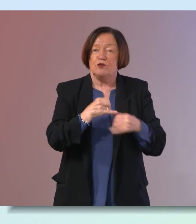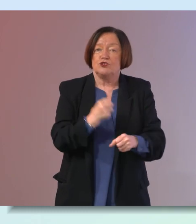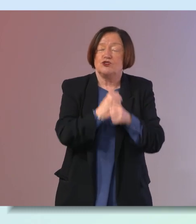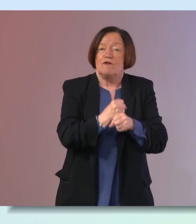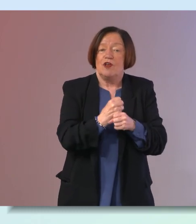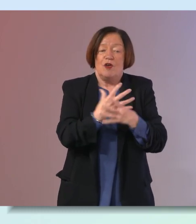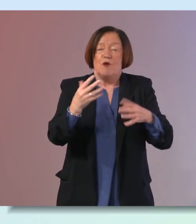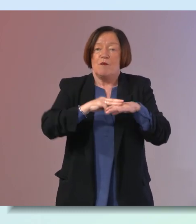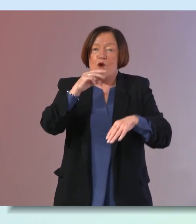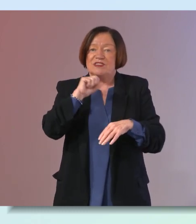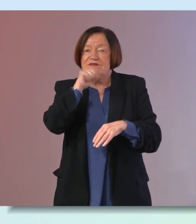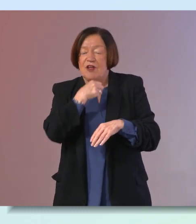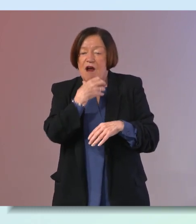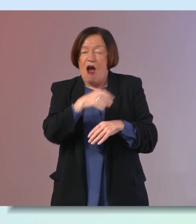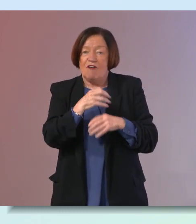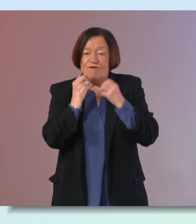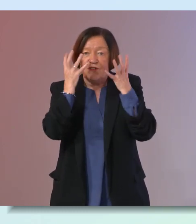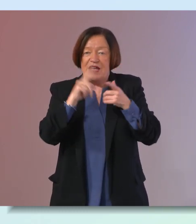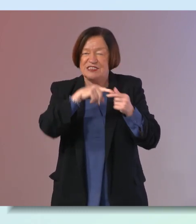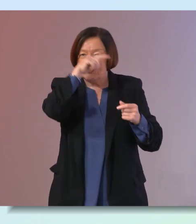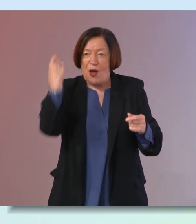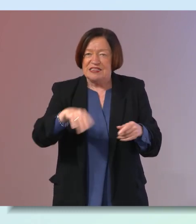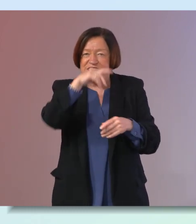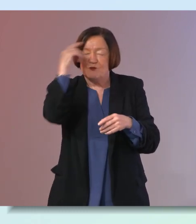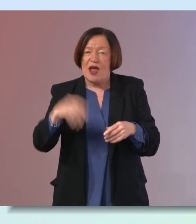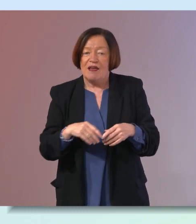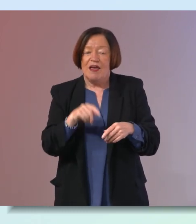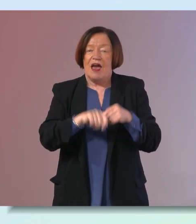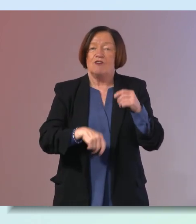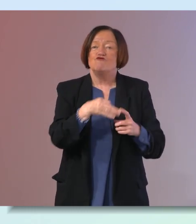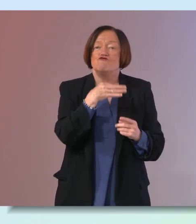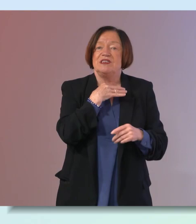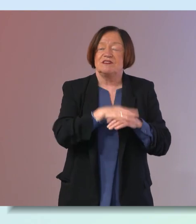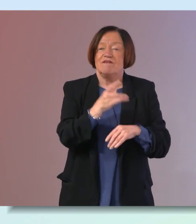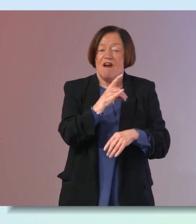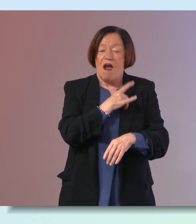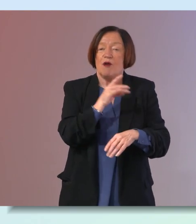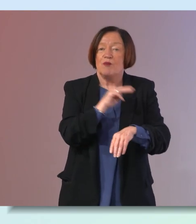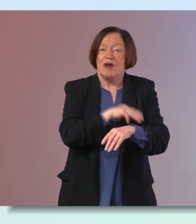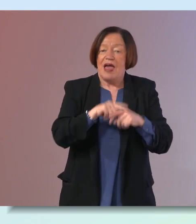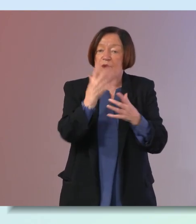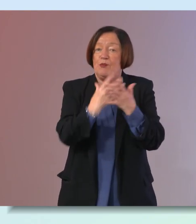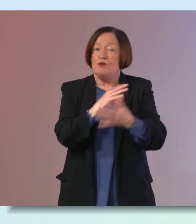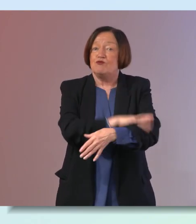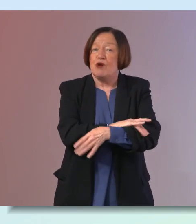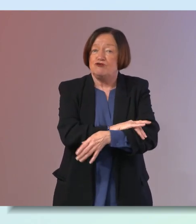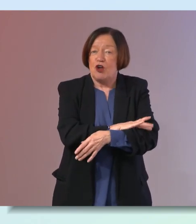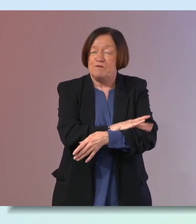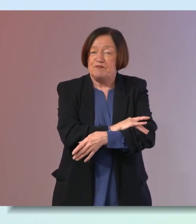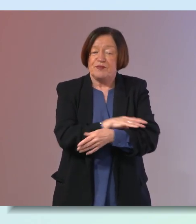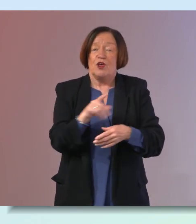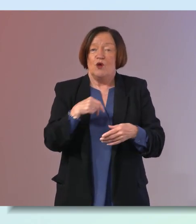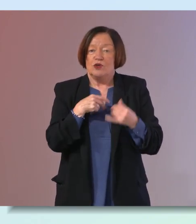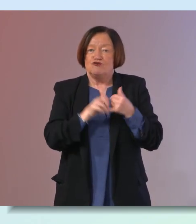much more severe hot flushes and sweats and risk of heart disease and blood pressure and so